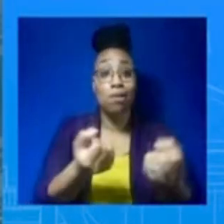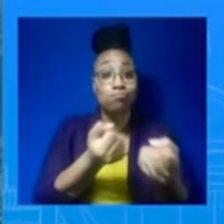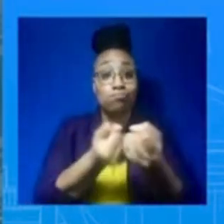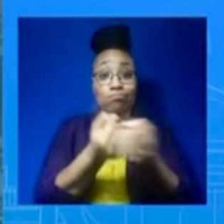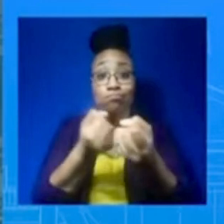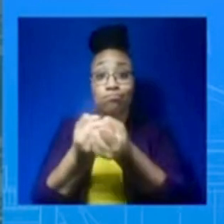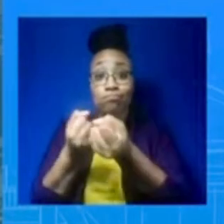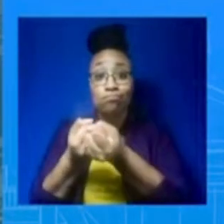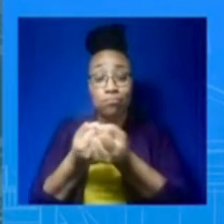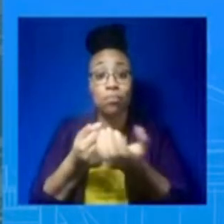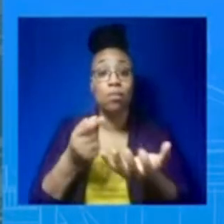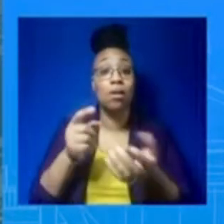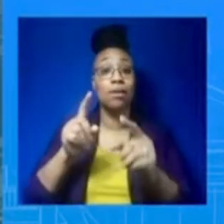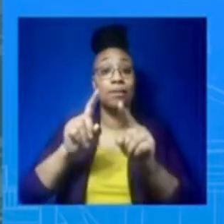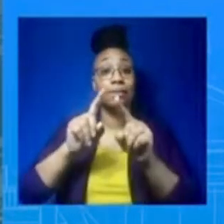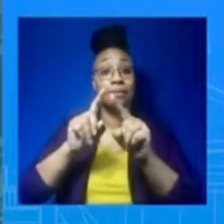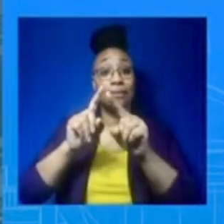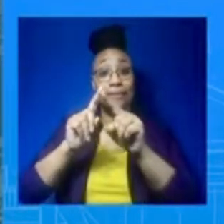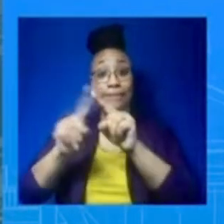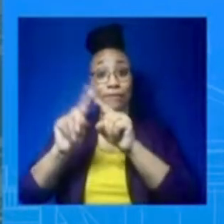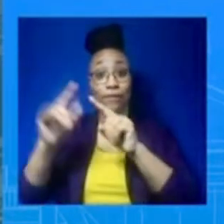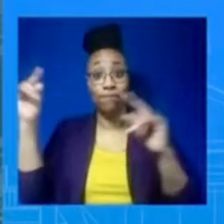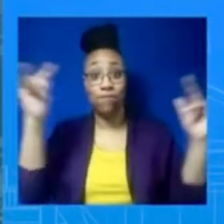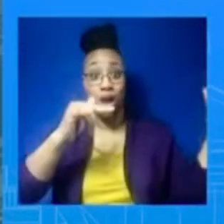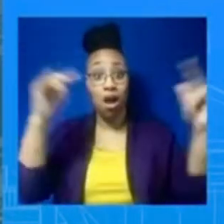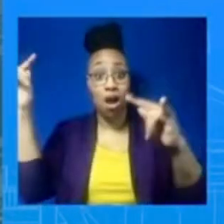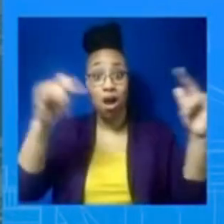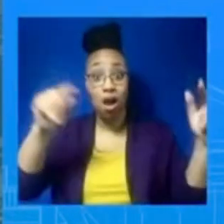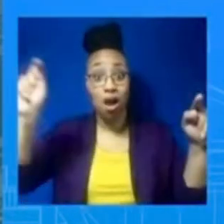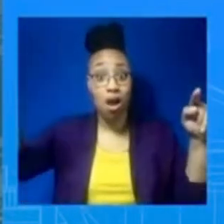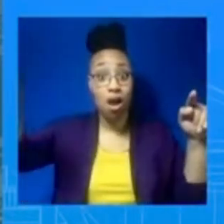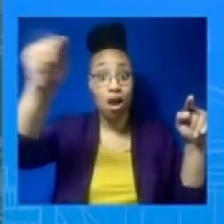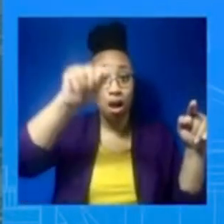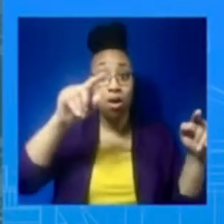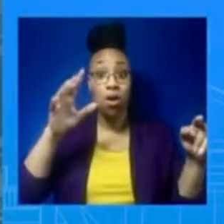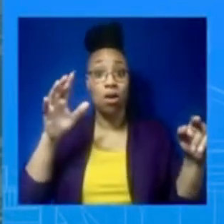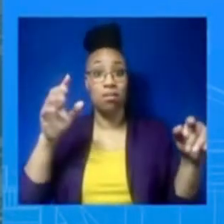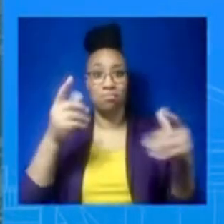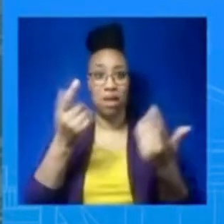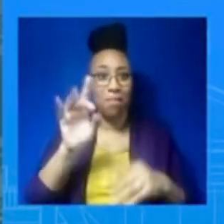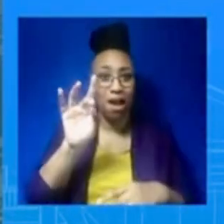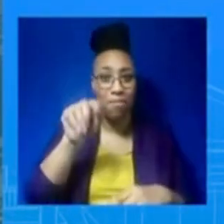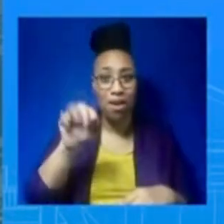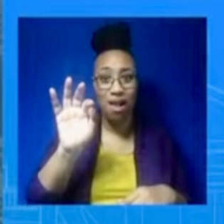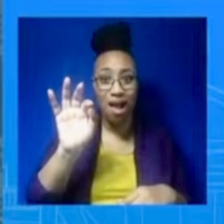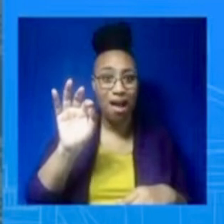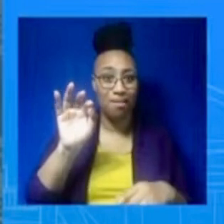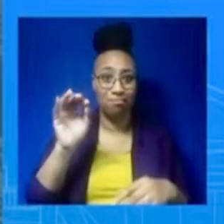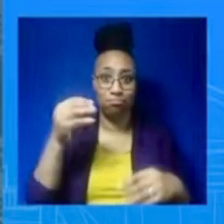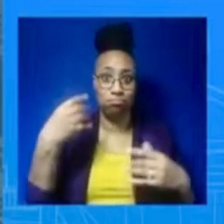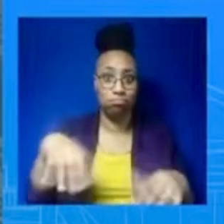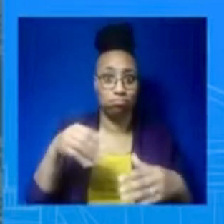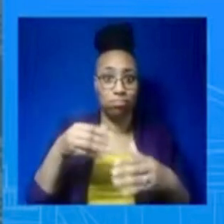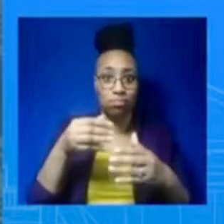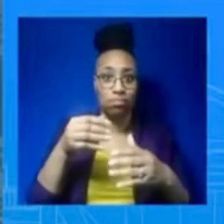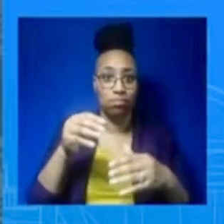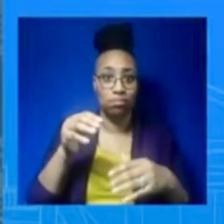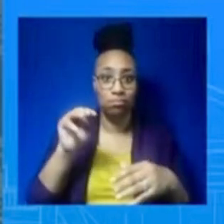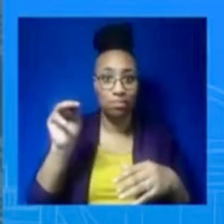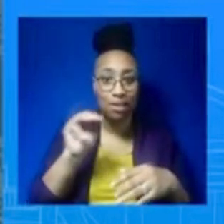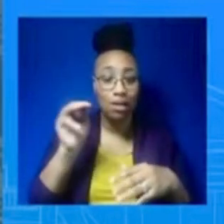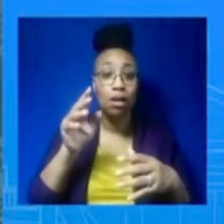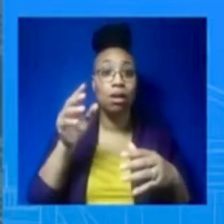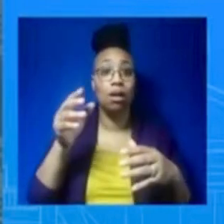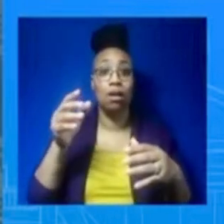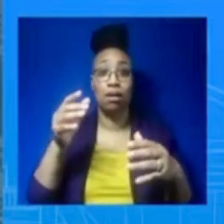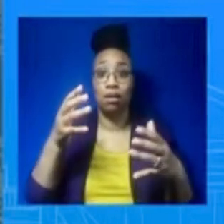hygiene kits, heavy-duty plastic sheeting for temporary shelters, and high-thermal blankets to provide for hundreds of